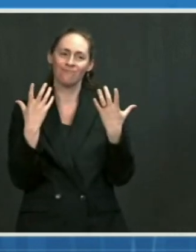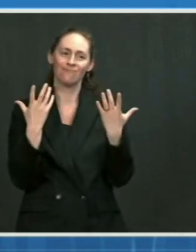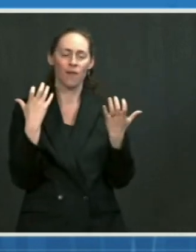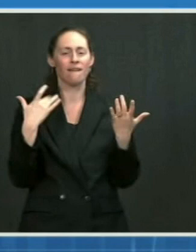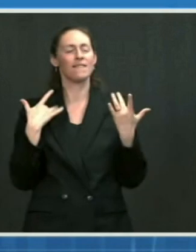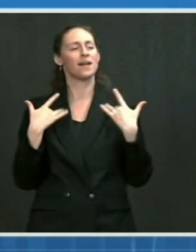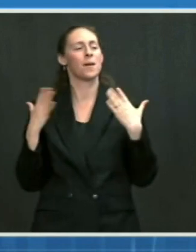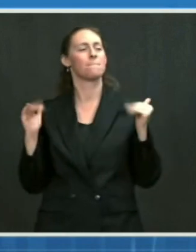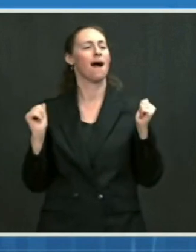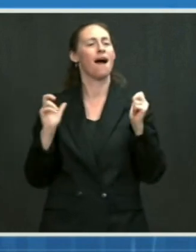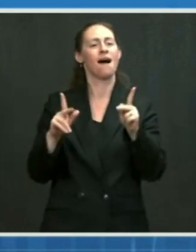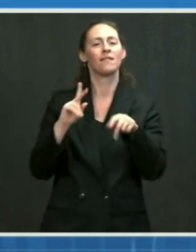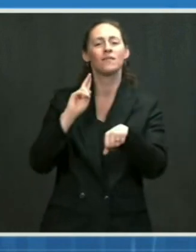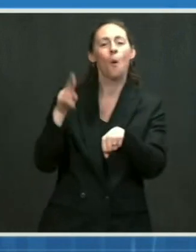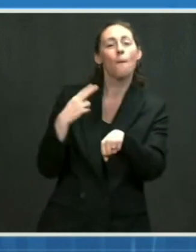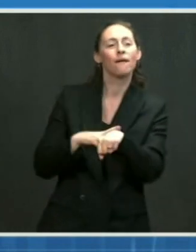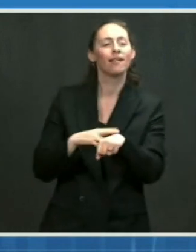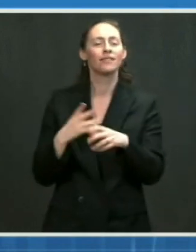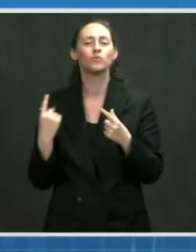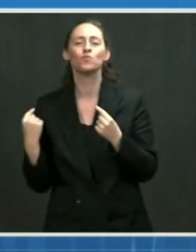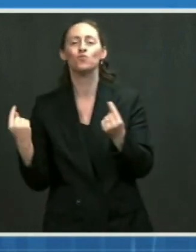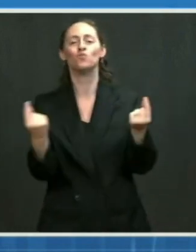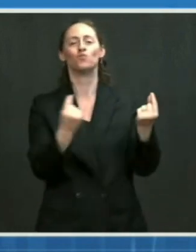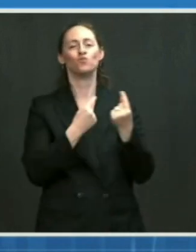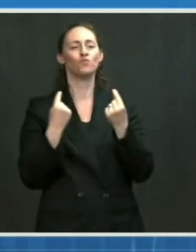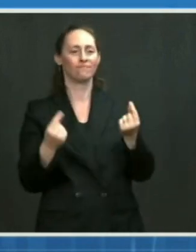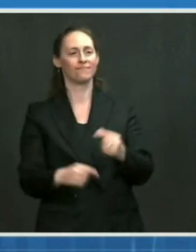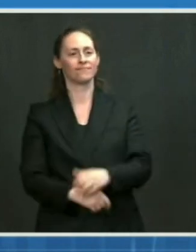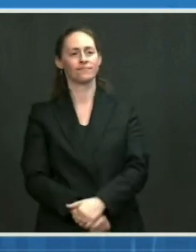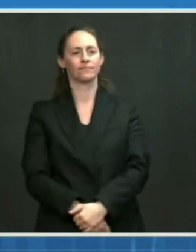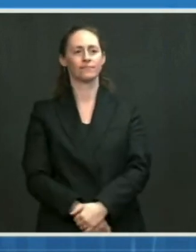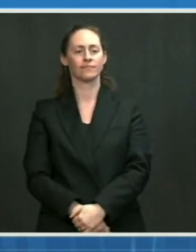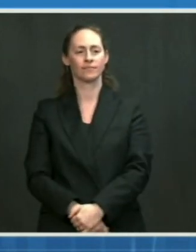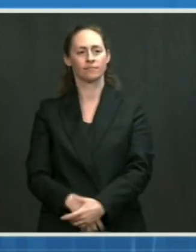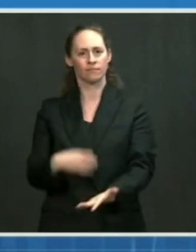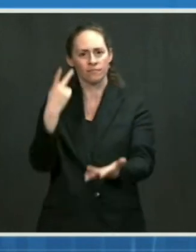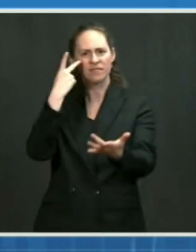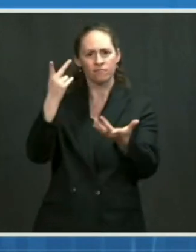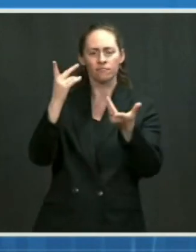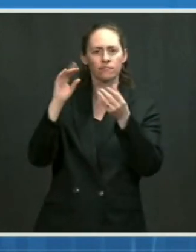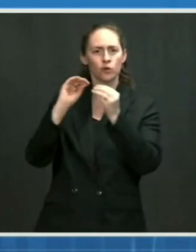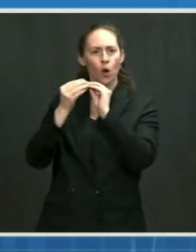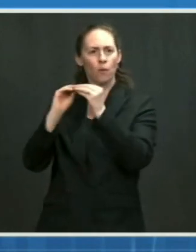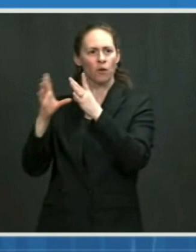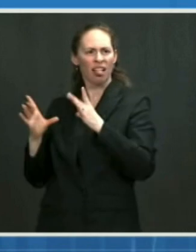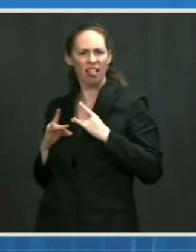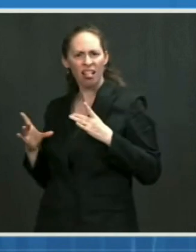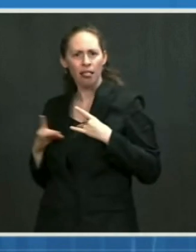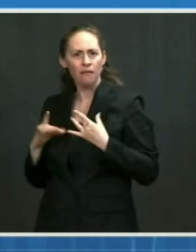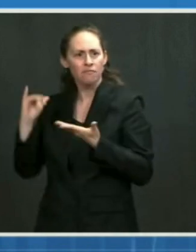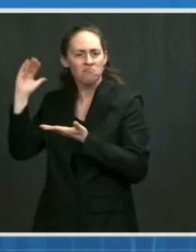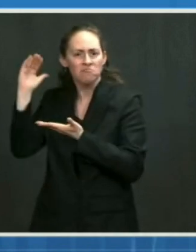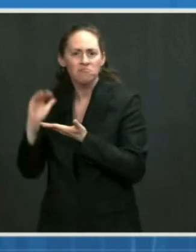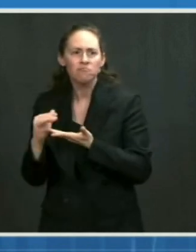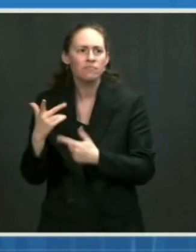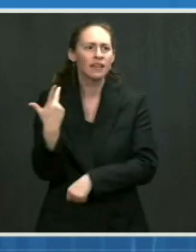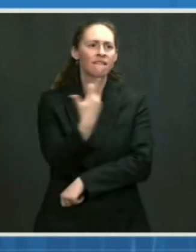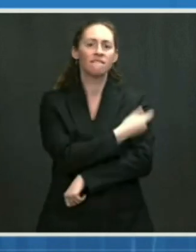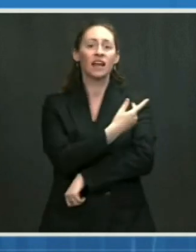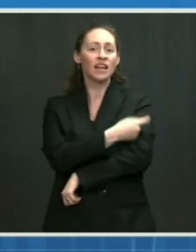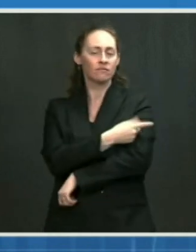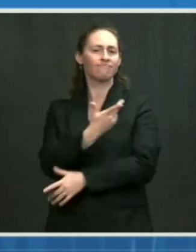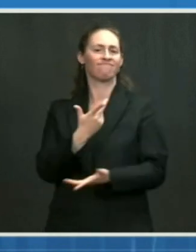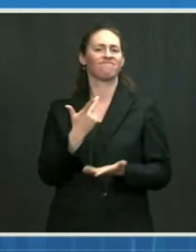Based on the continuing downward trajectory of cases, the scientific data on the performance of our vaccines and our